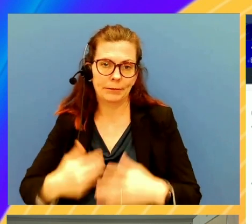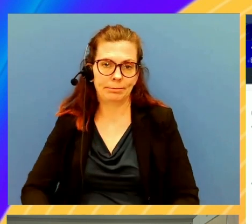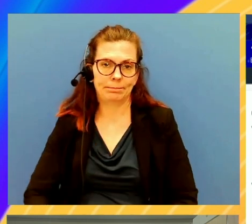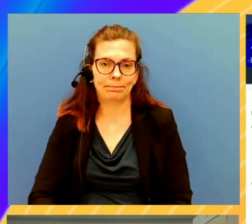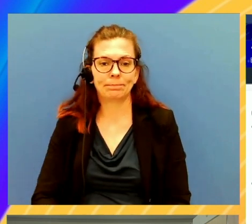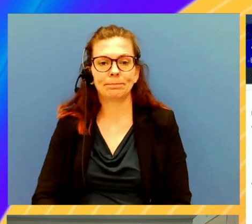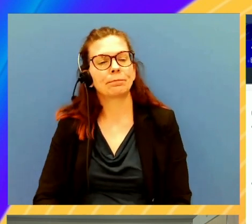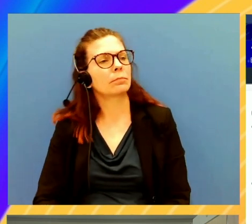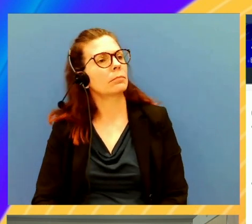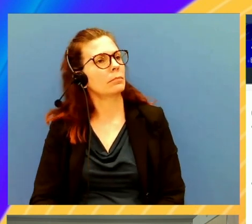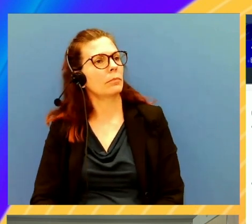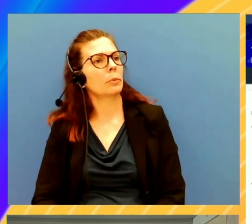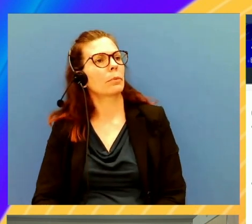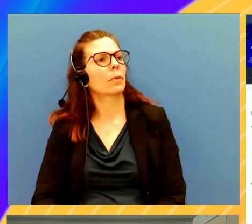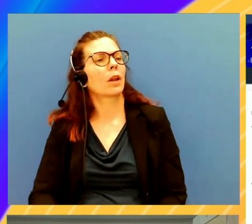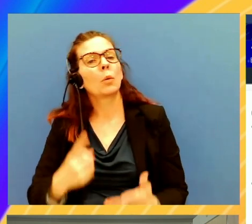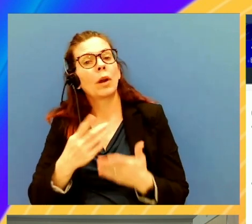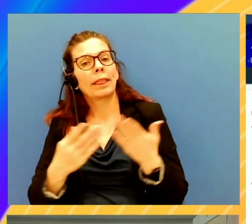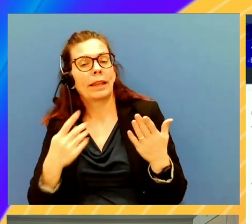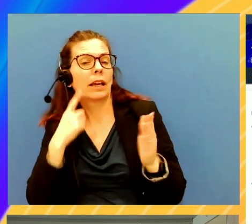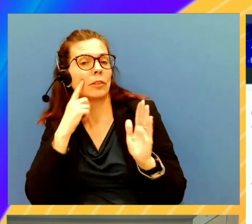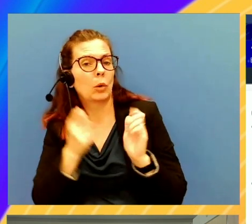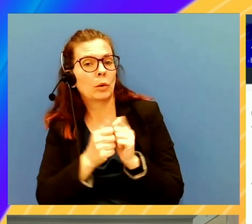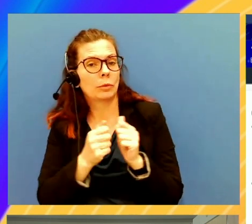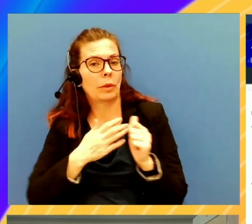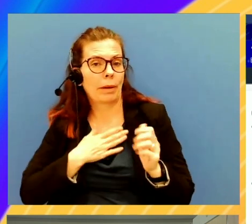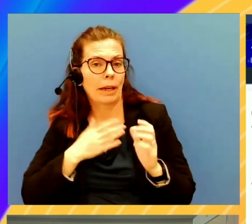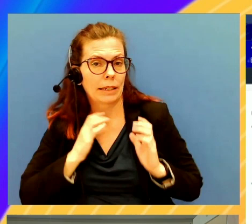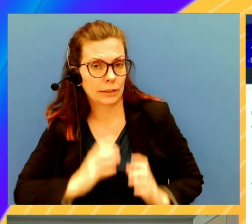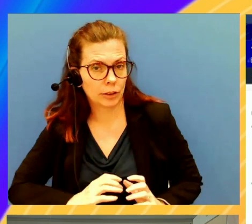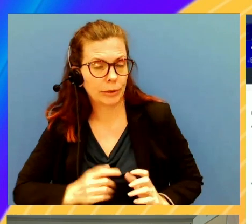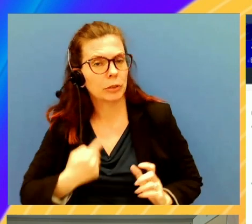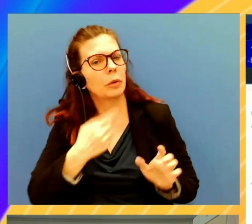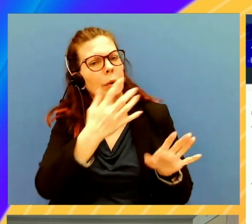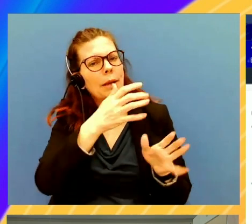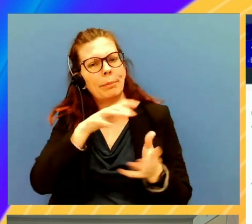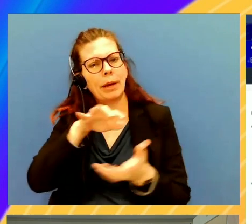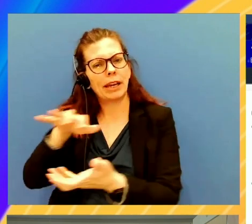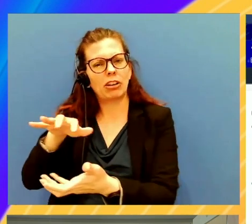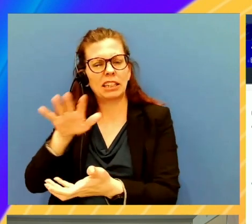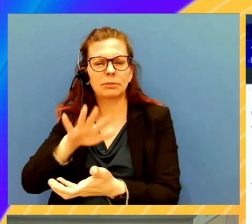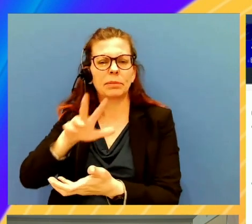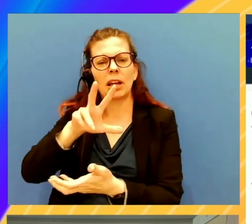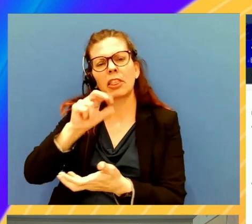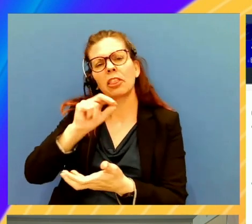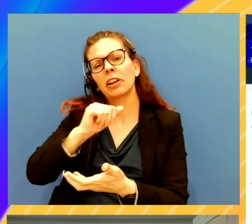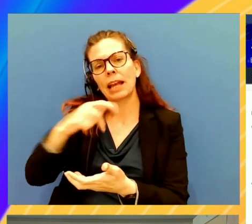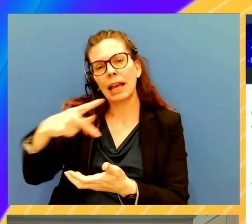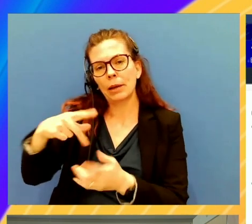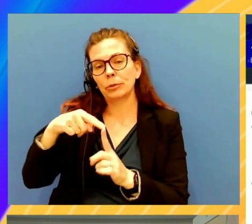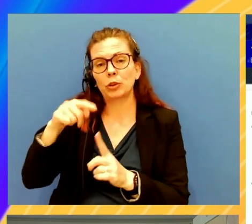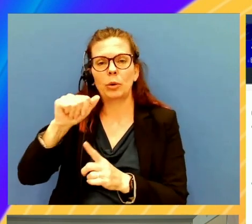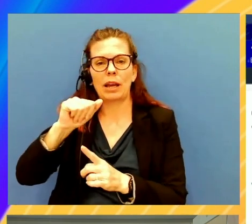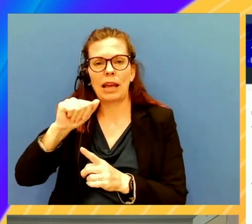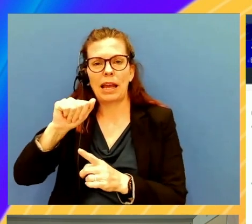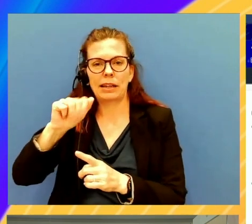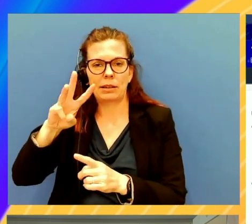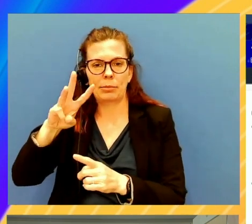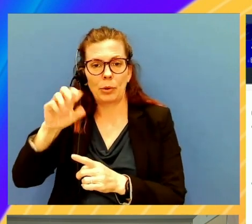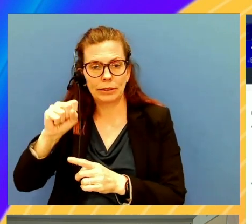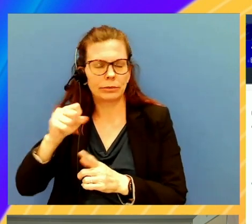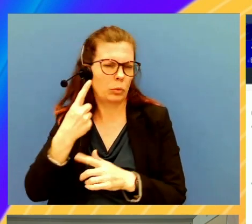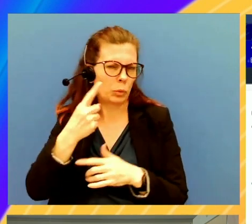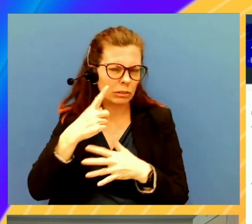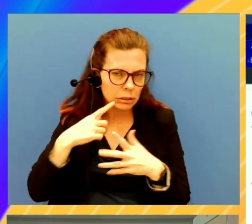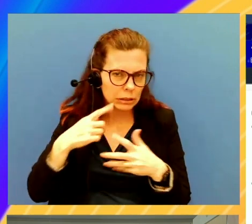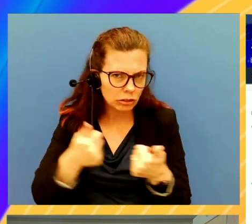Now, one thing that I've seen within my customers is they were doing a migration of about 30 applications to AWS. And one of the most difficult